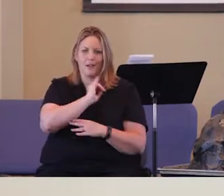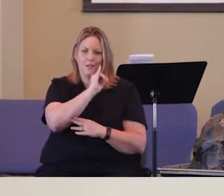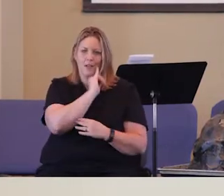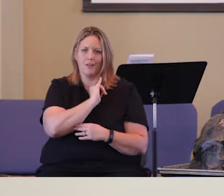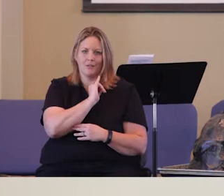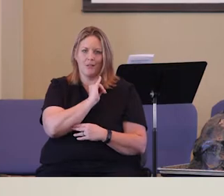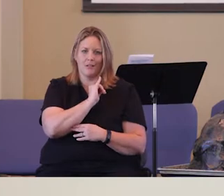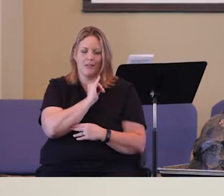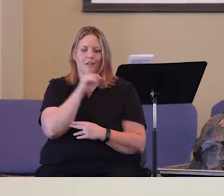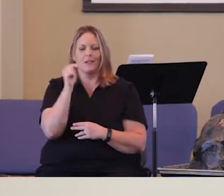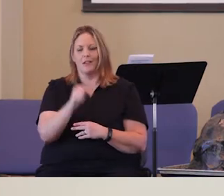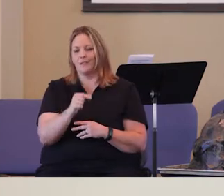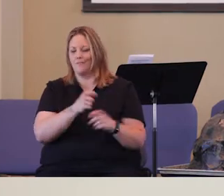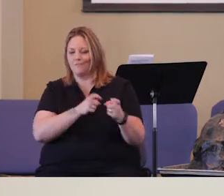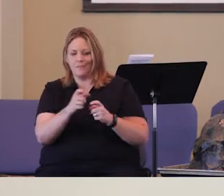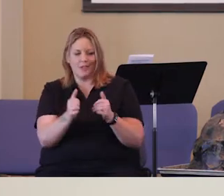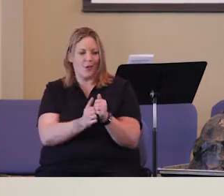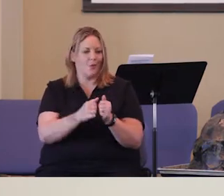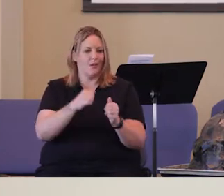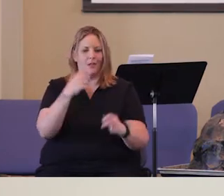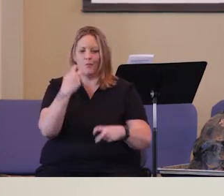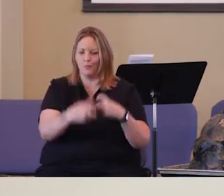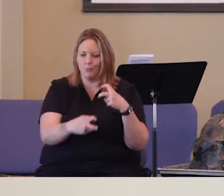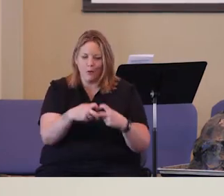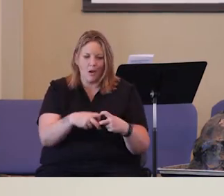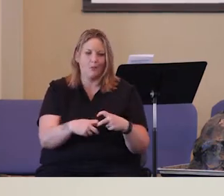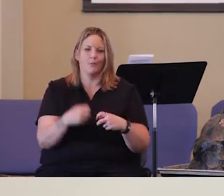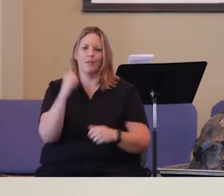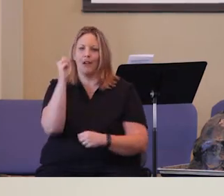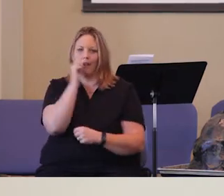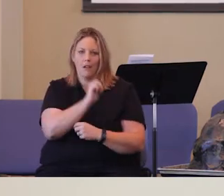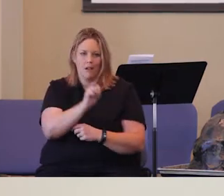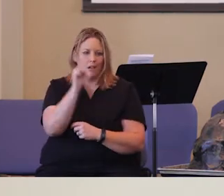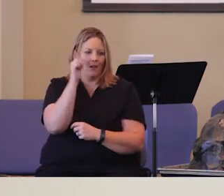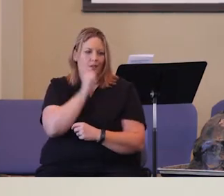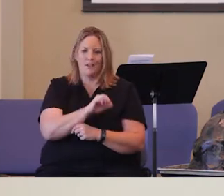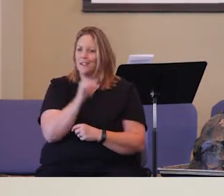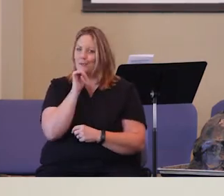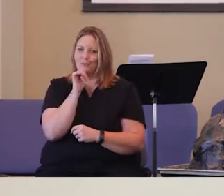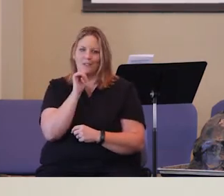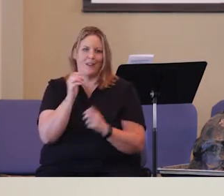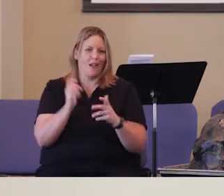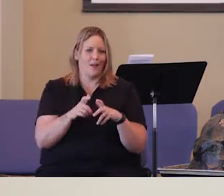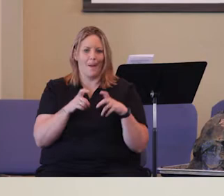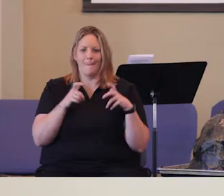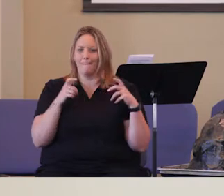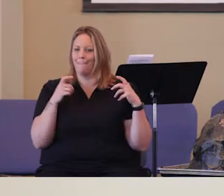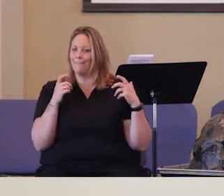problems day in and day out. I don't think he was a huge fan of the Israelites.